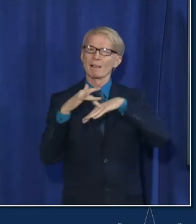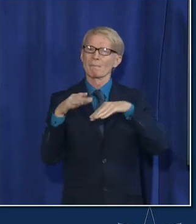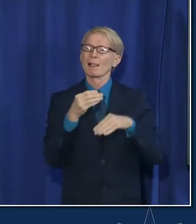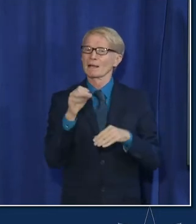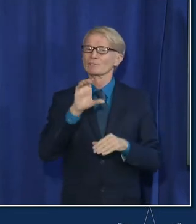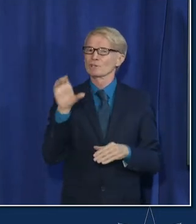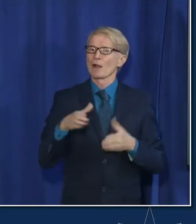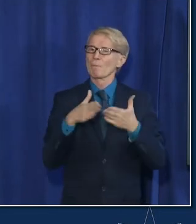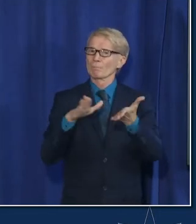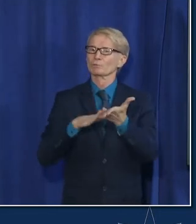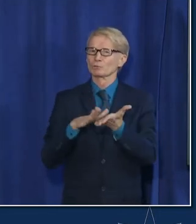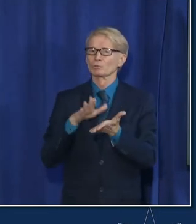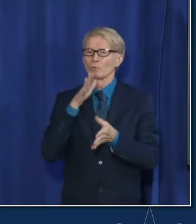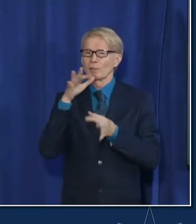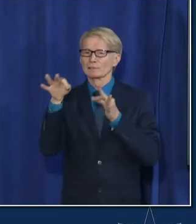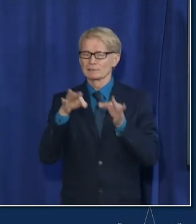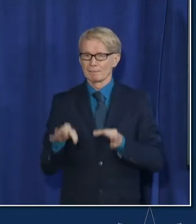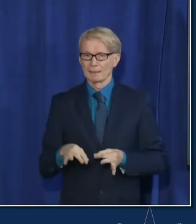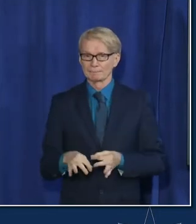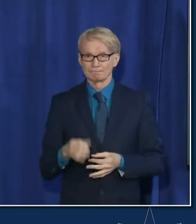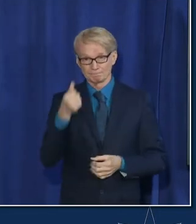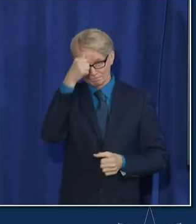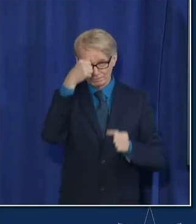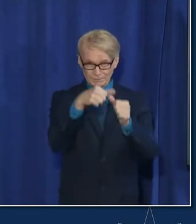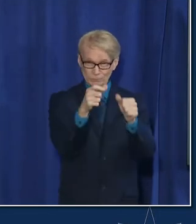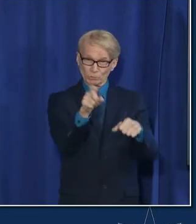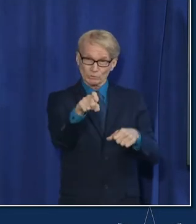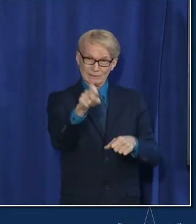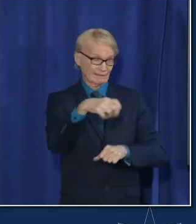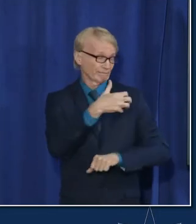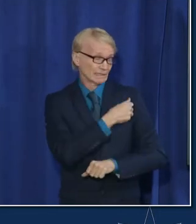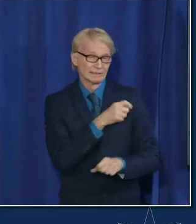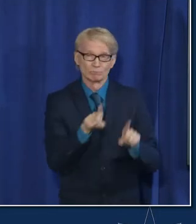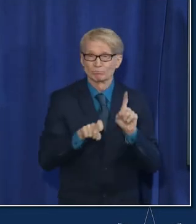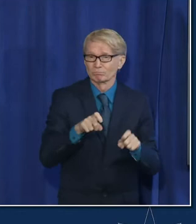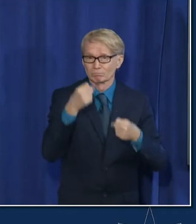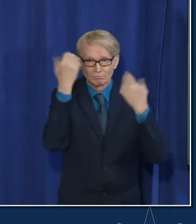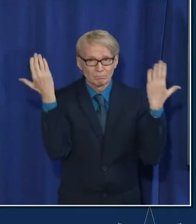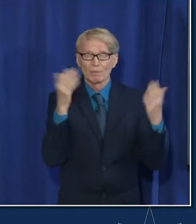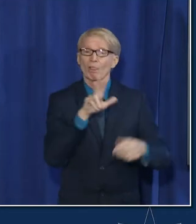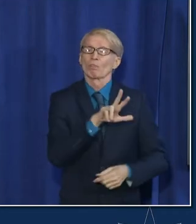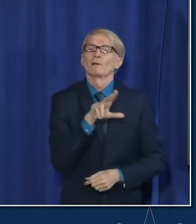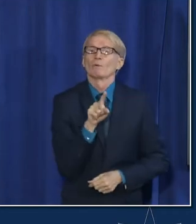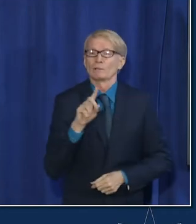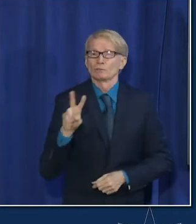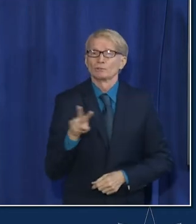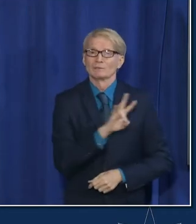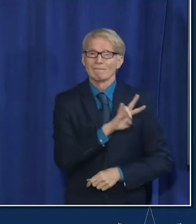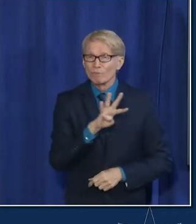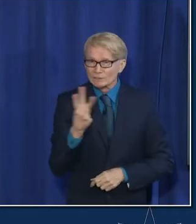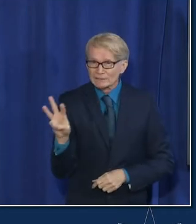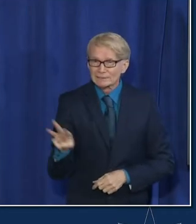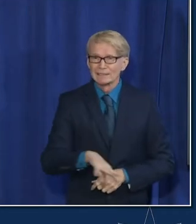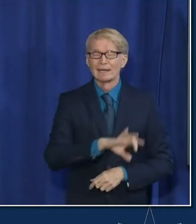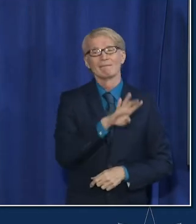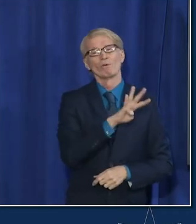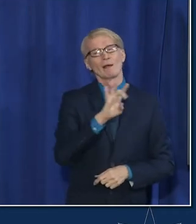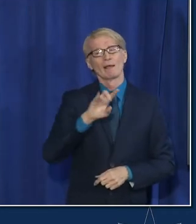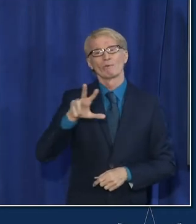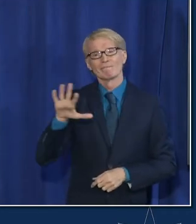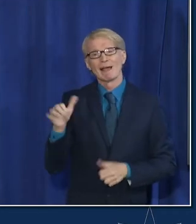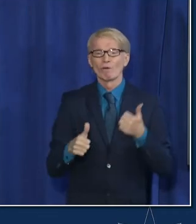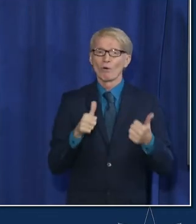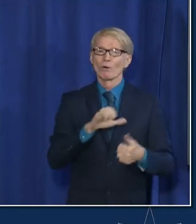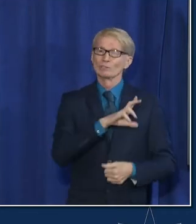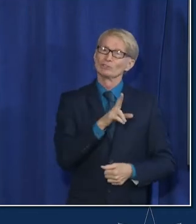so as i said always if you need a vaccine you need a booster you have a question 312-746-4835 or